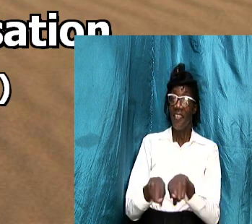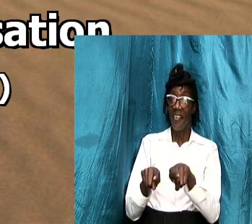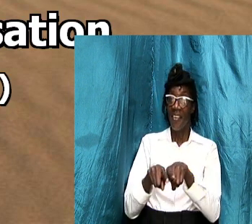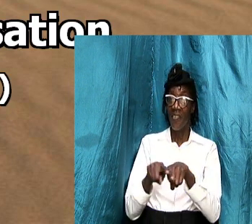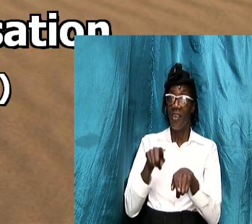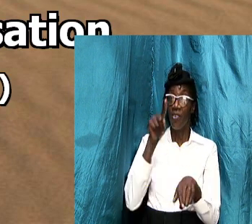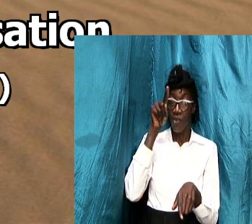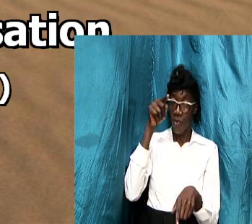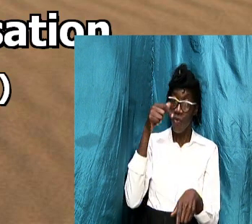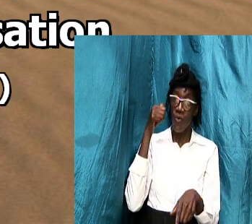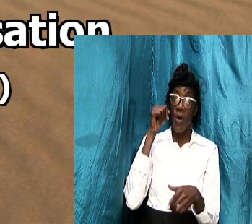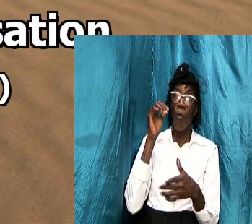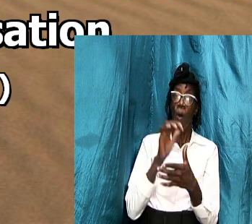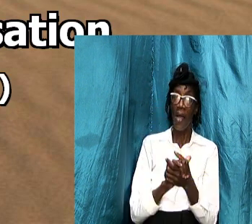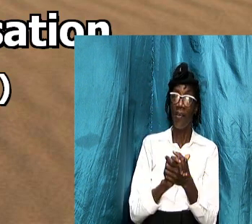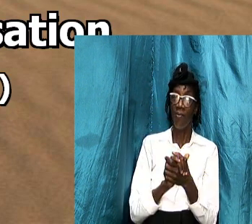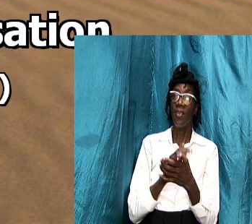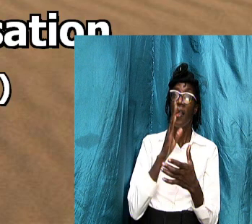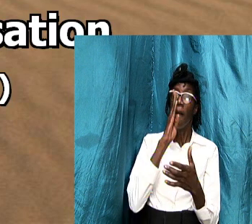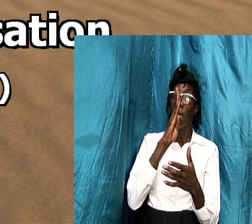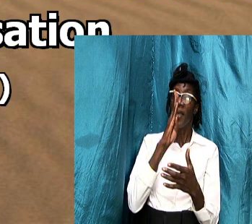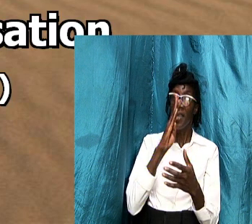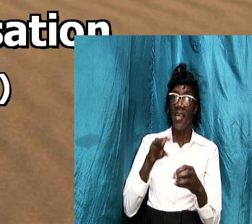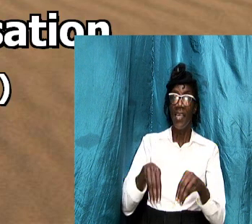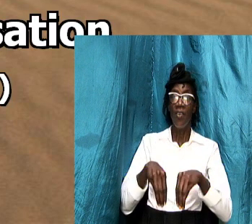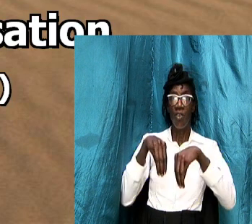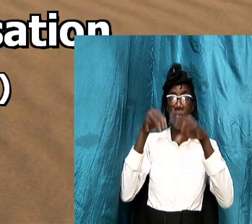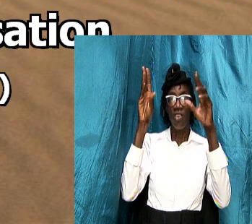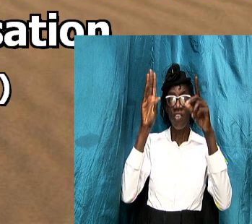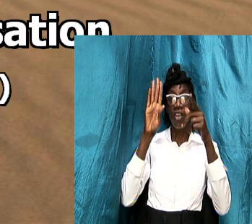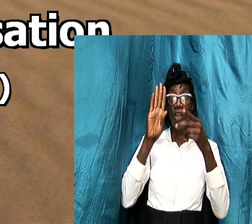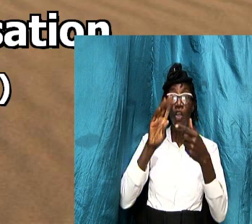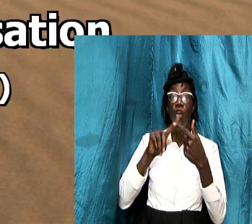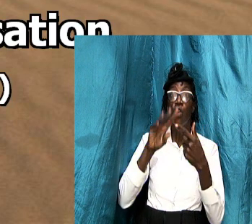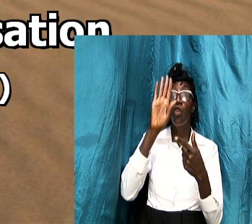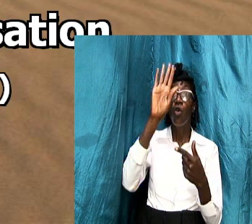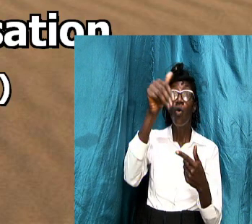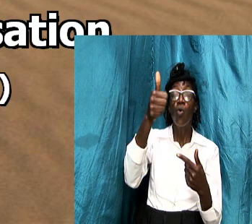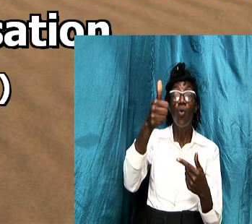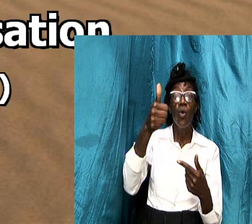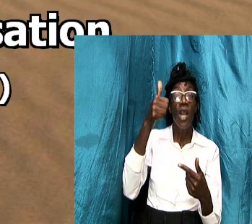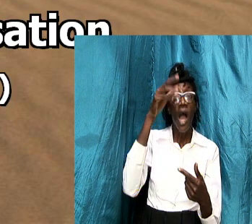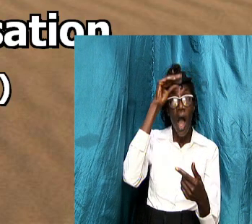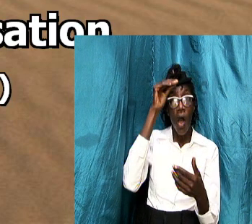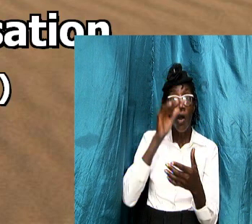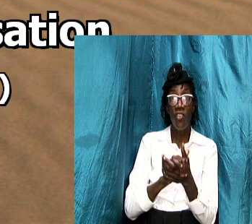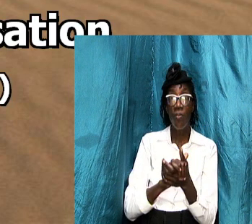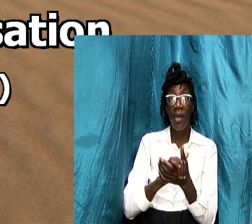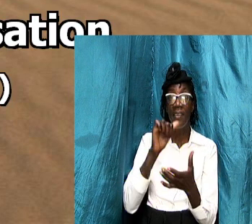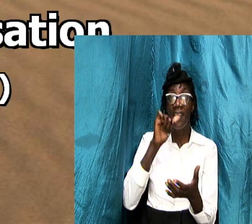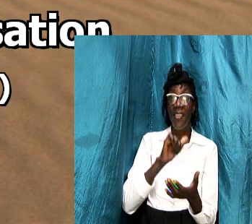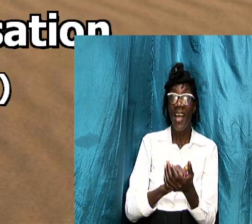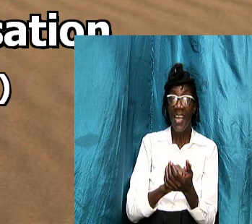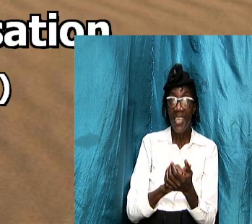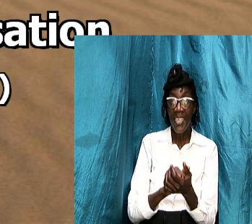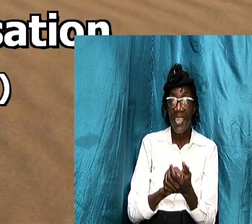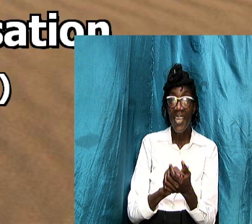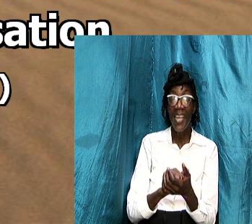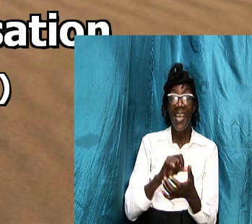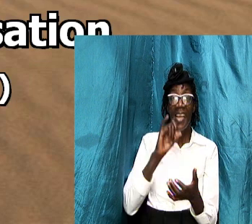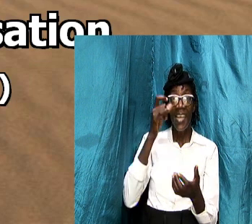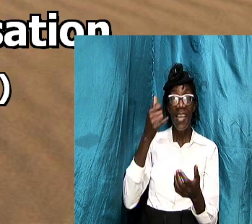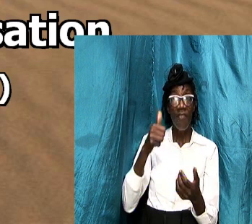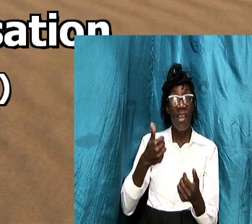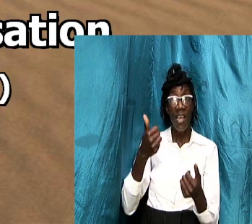wives be in subjection to your own husbands that if any